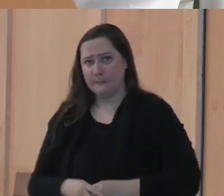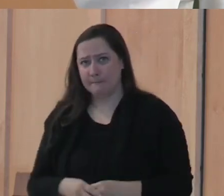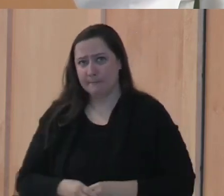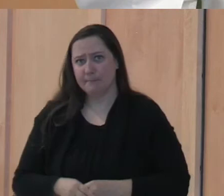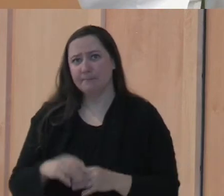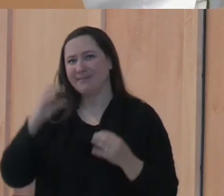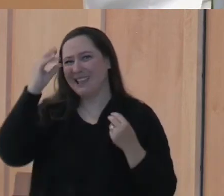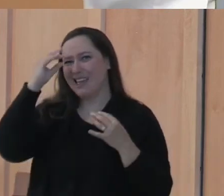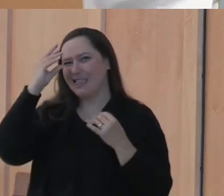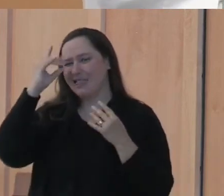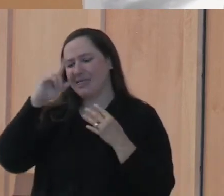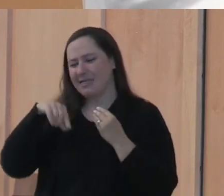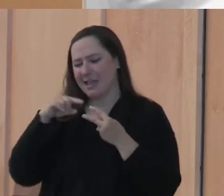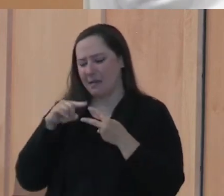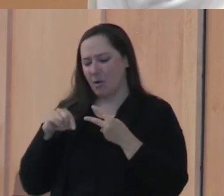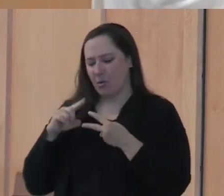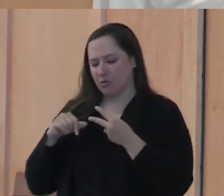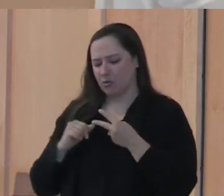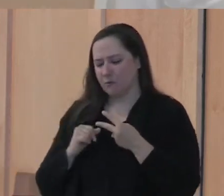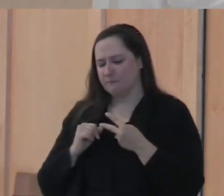Think about each of those for a second.